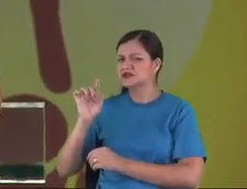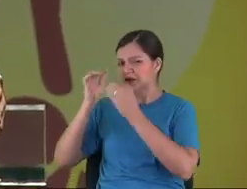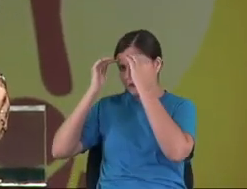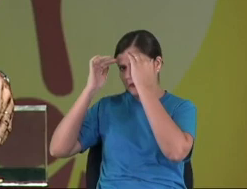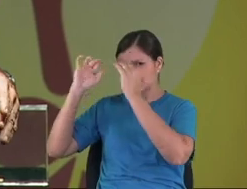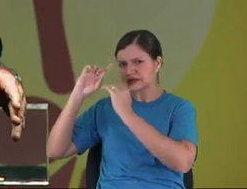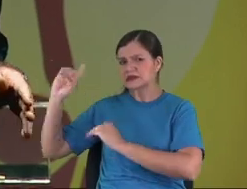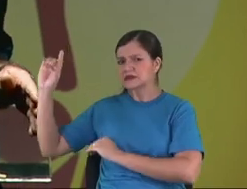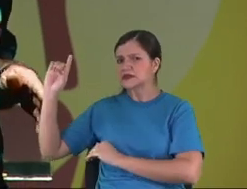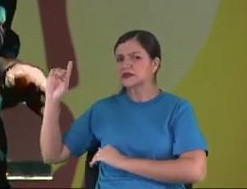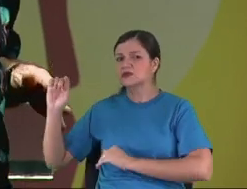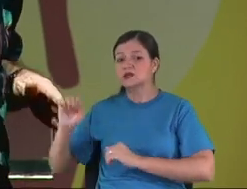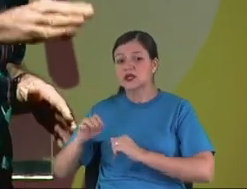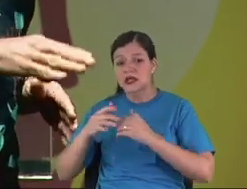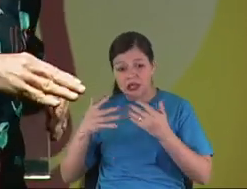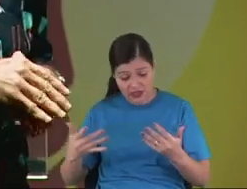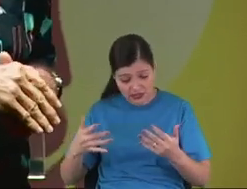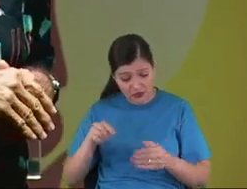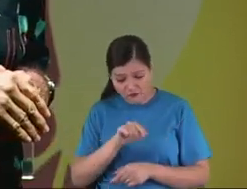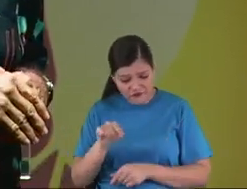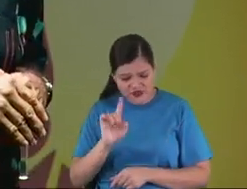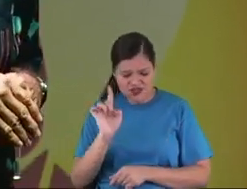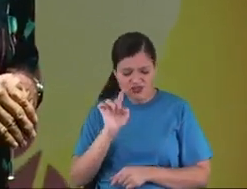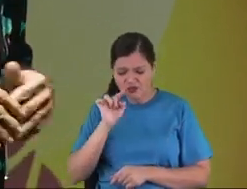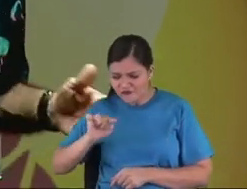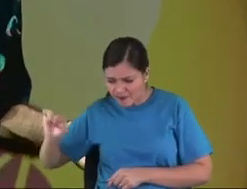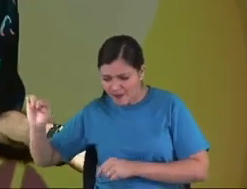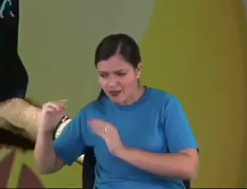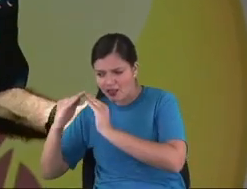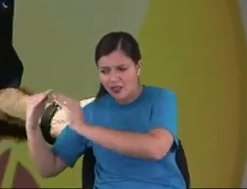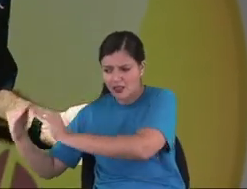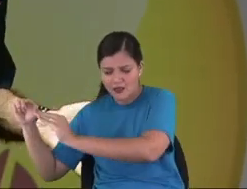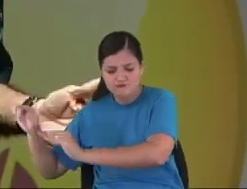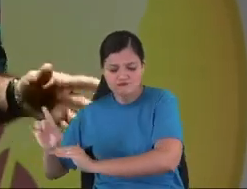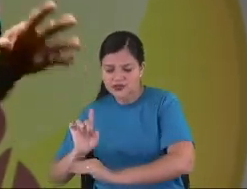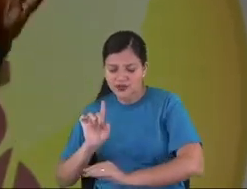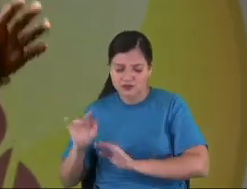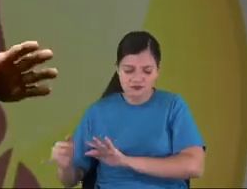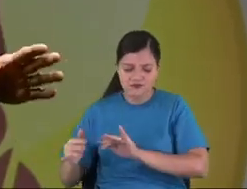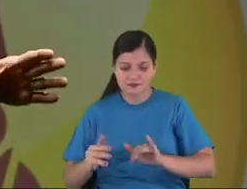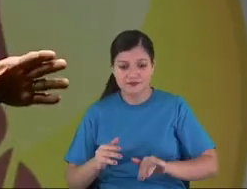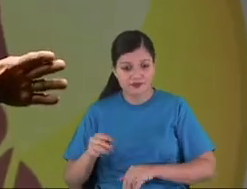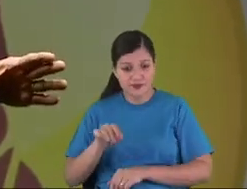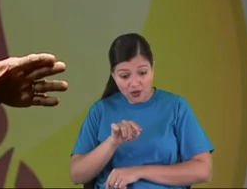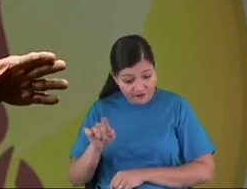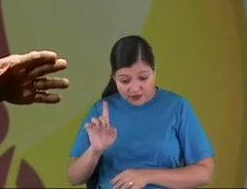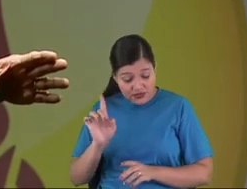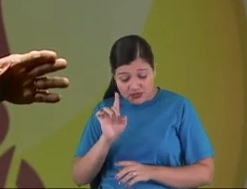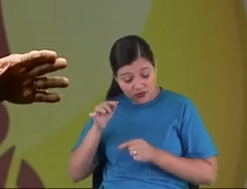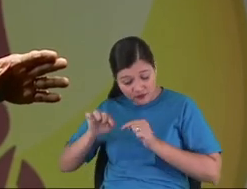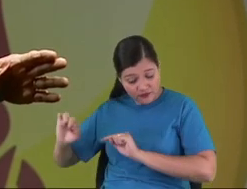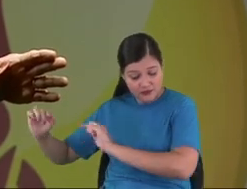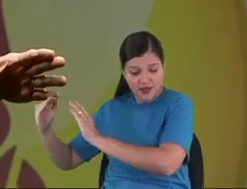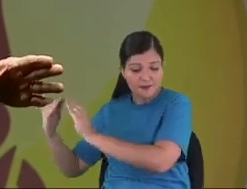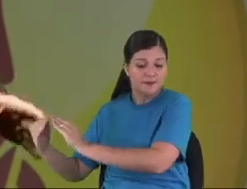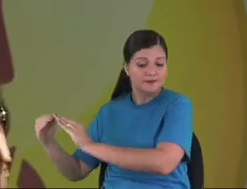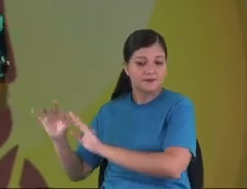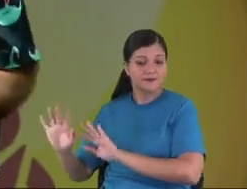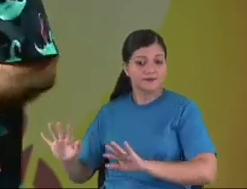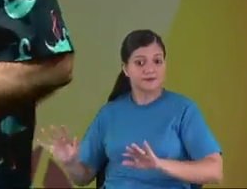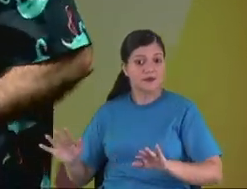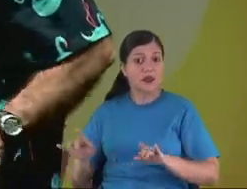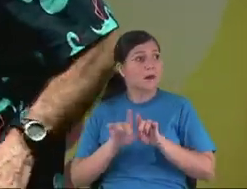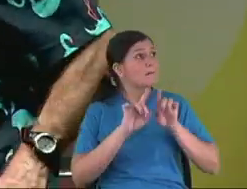honest people. So you don't go there anymore. But dad, dad. Okay, you don't go there